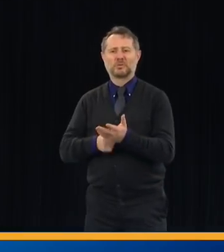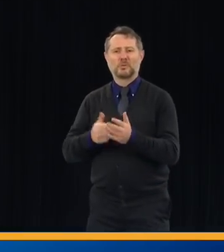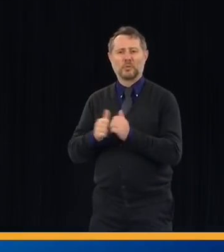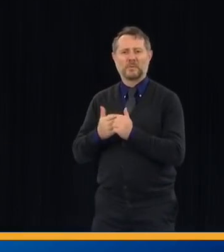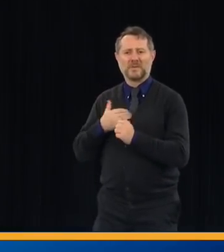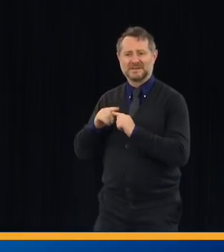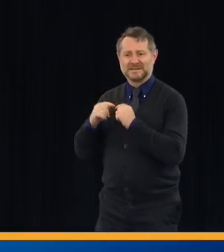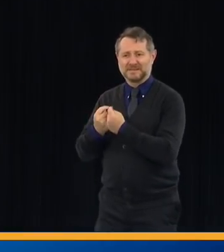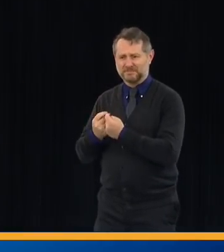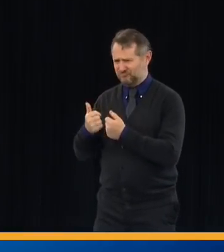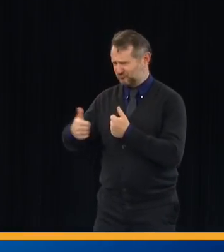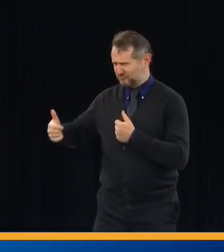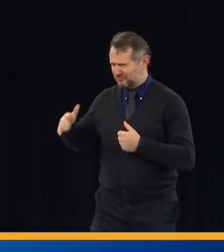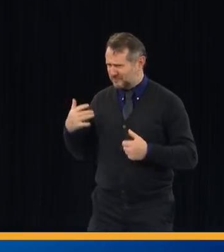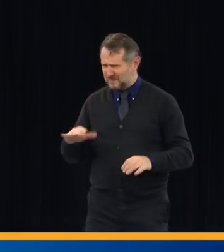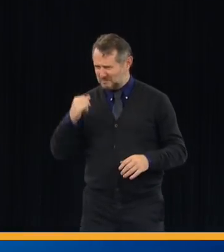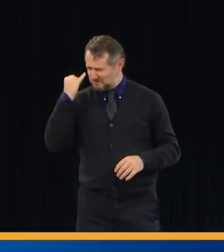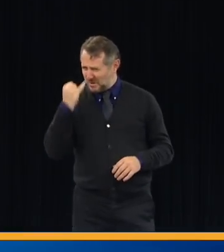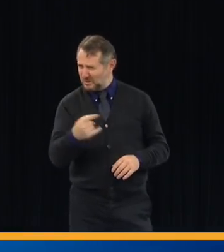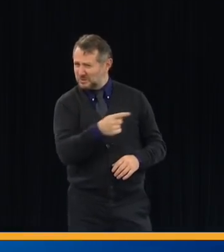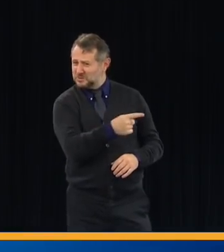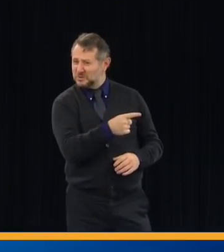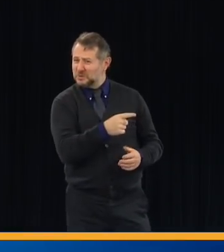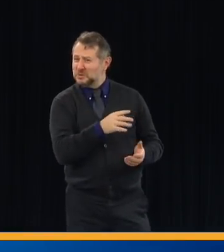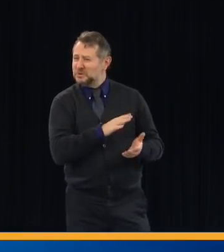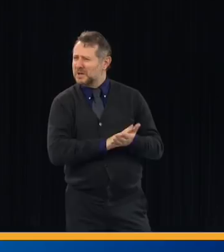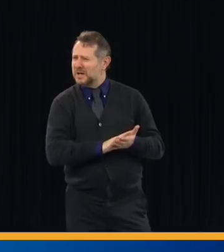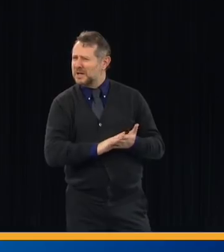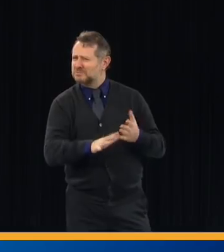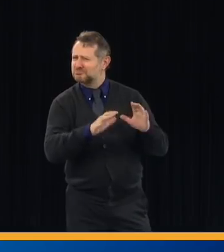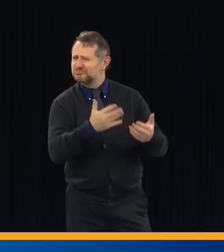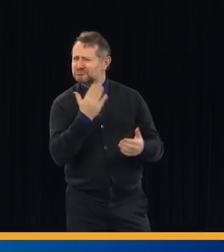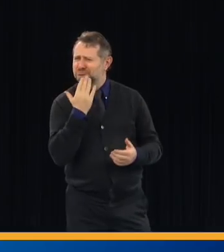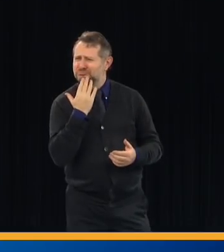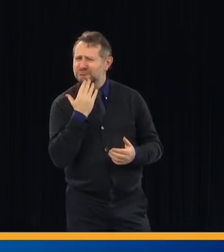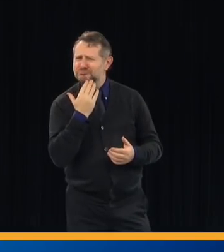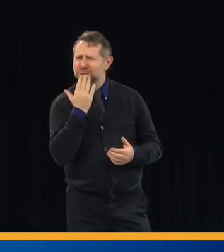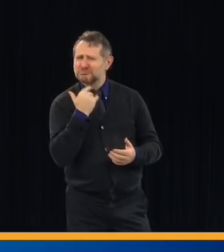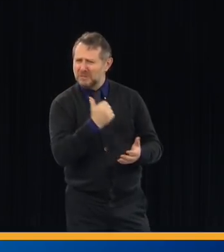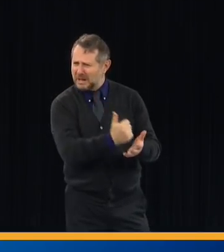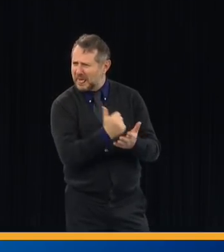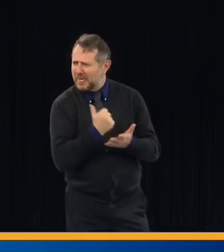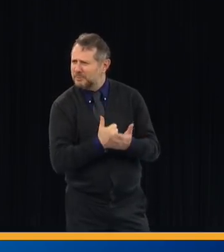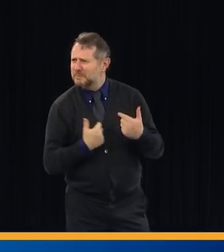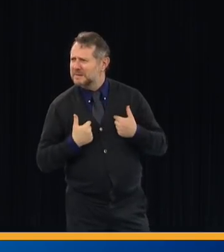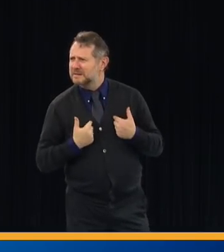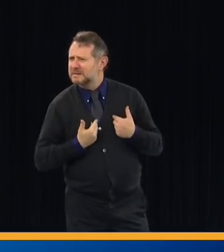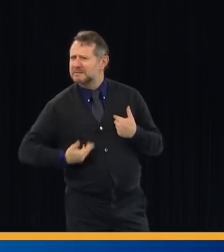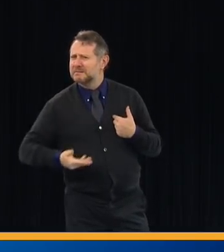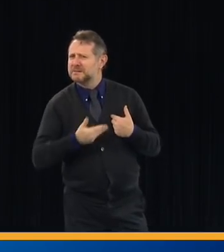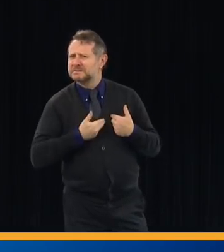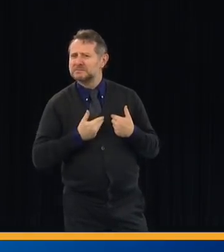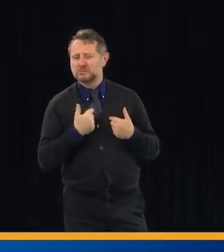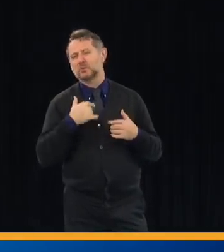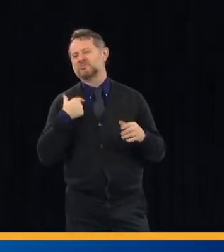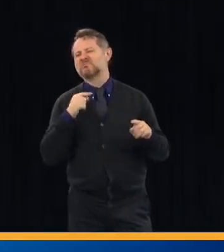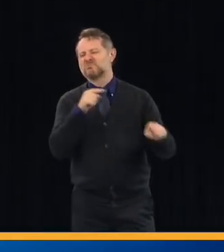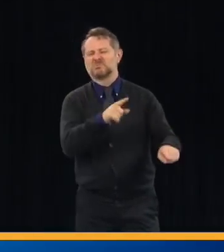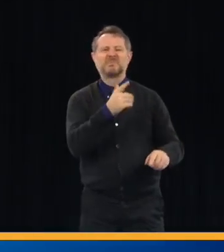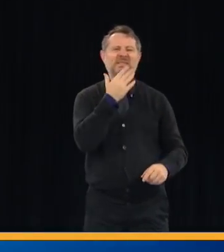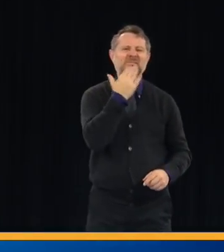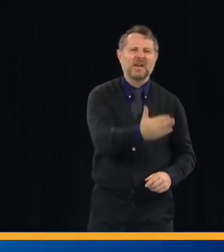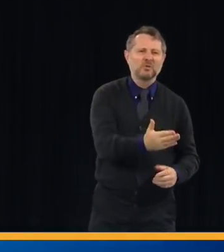how beautiful a gesture this is? So I wanted to say thank you. As governor